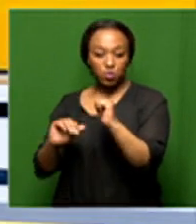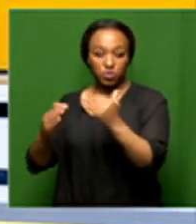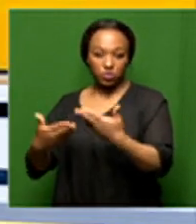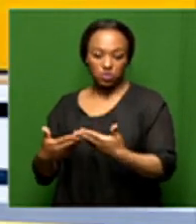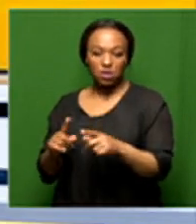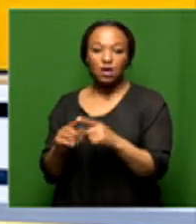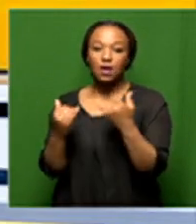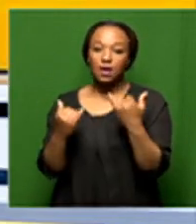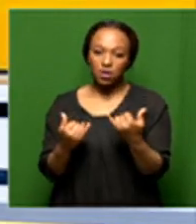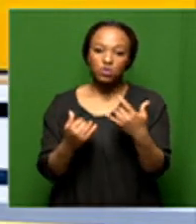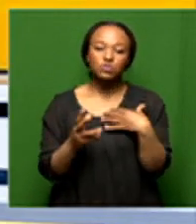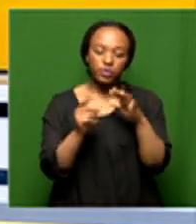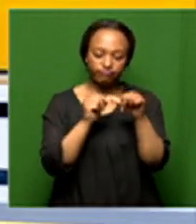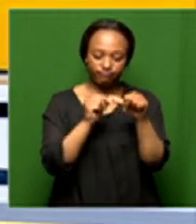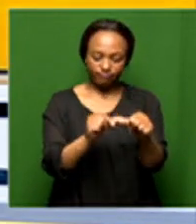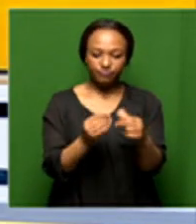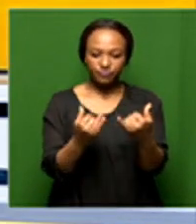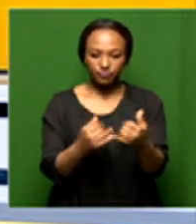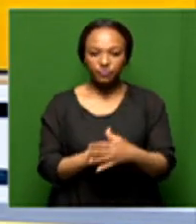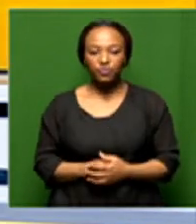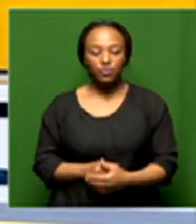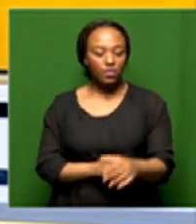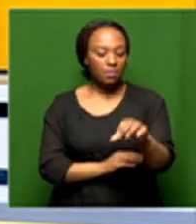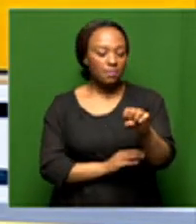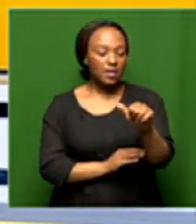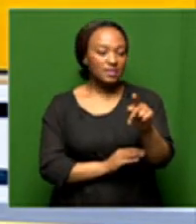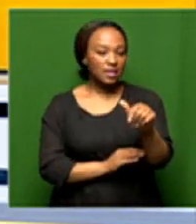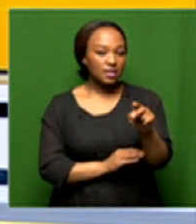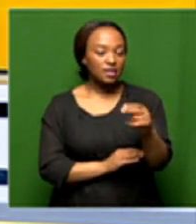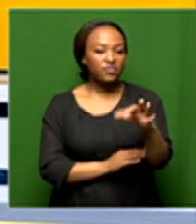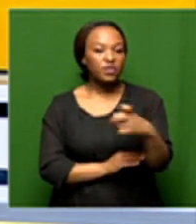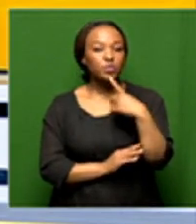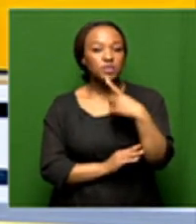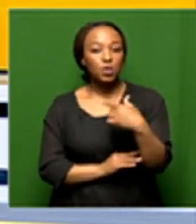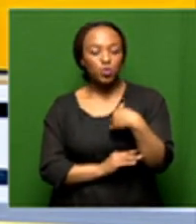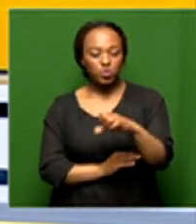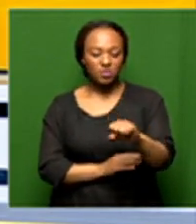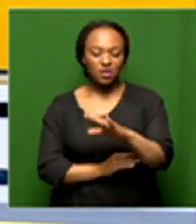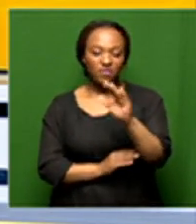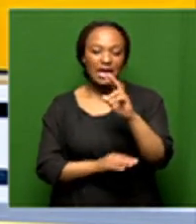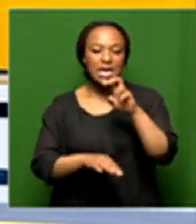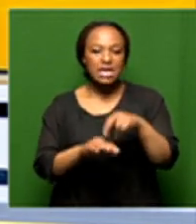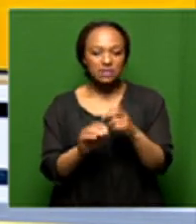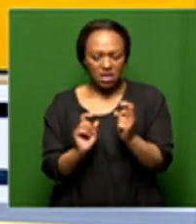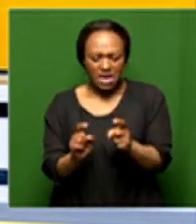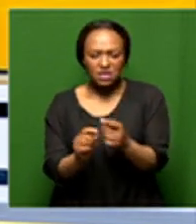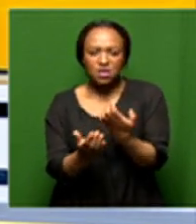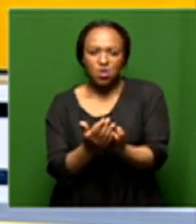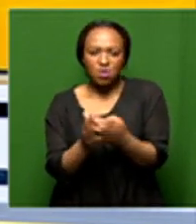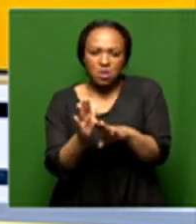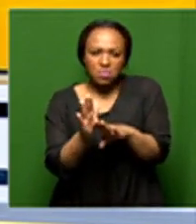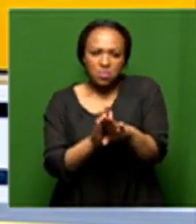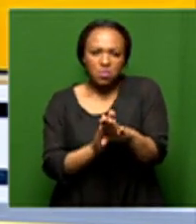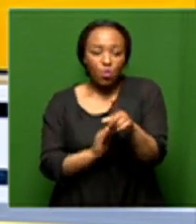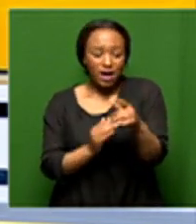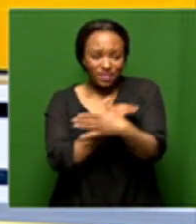let's uh let's let's pick that up so as as akini was just saying south africa really does need urgent economic recovery strategies to save this